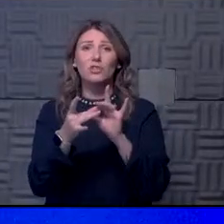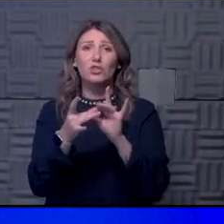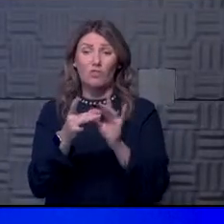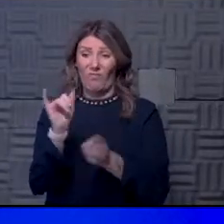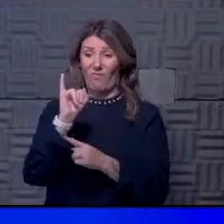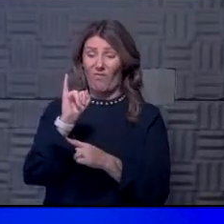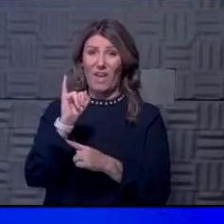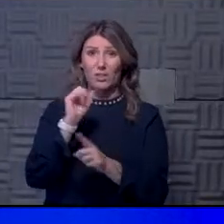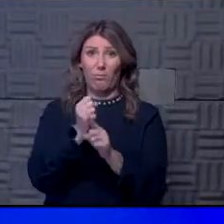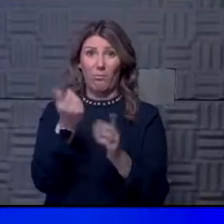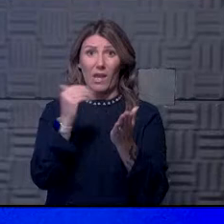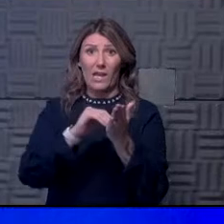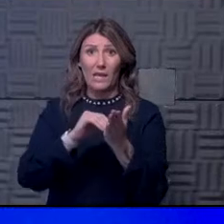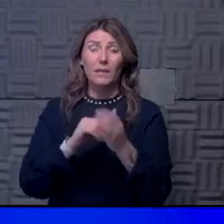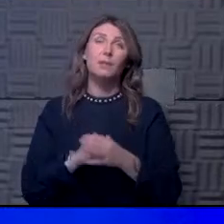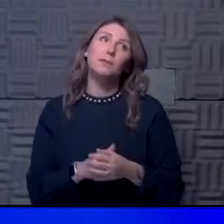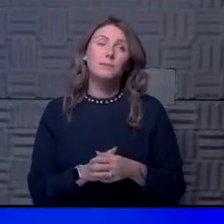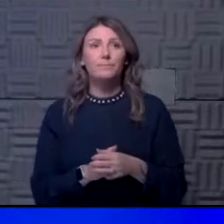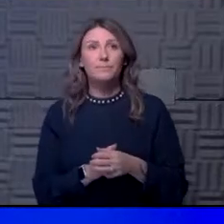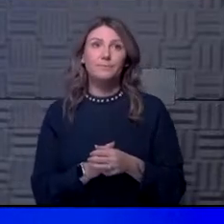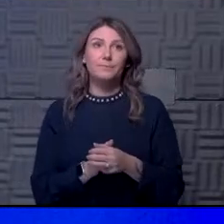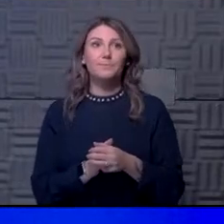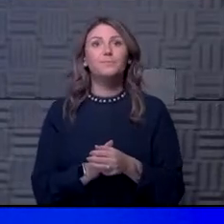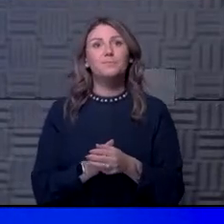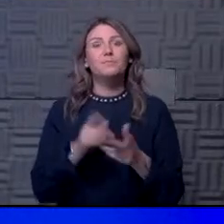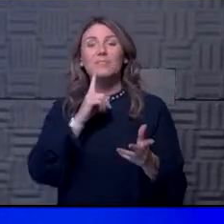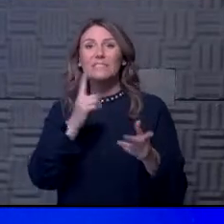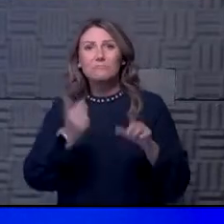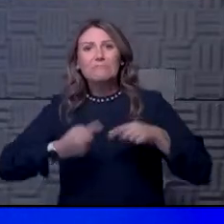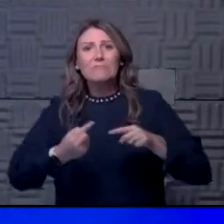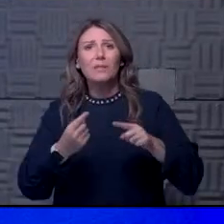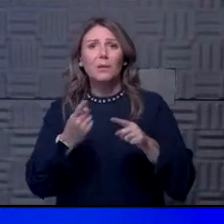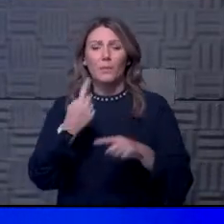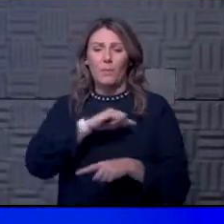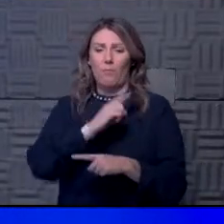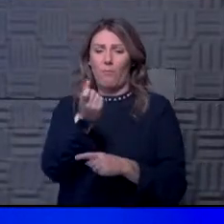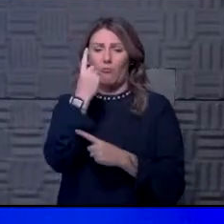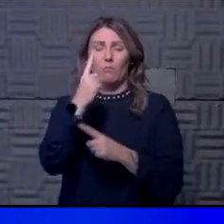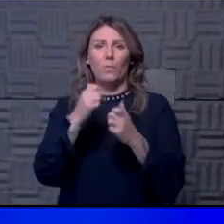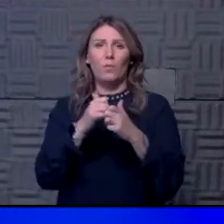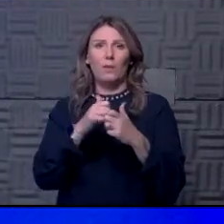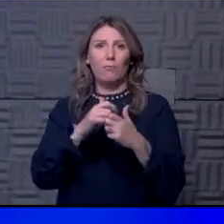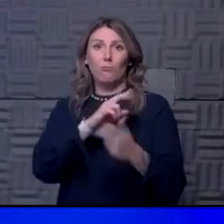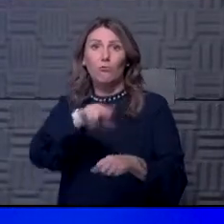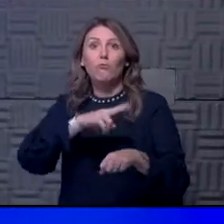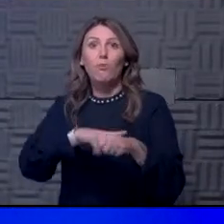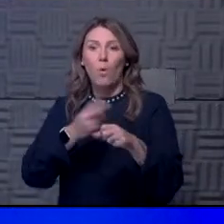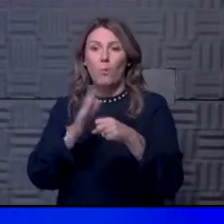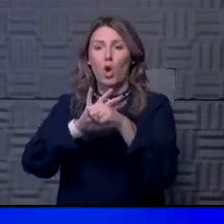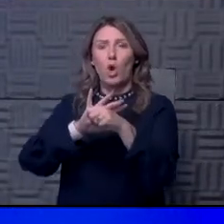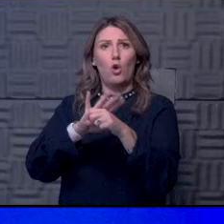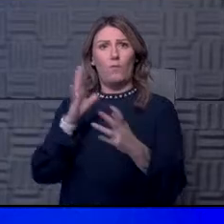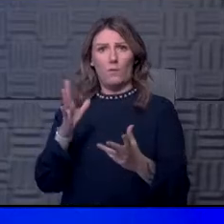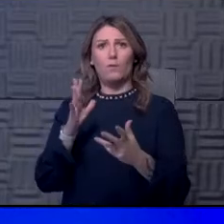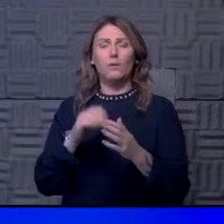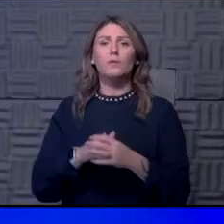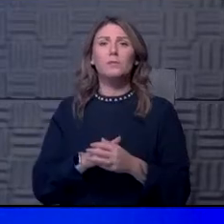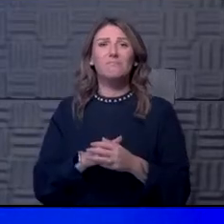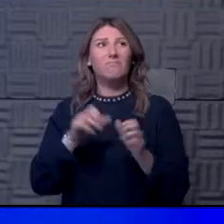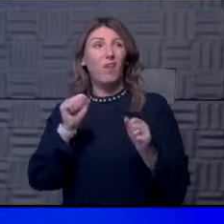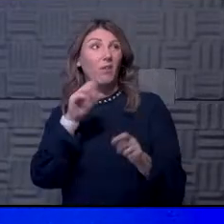and it is kind of harrowing for sure. We understand that with regular coronaviruses, you can probably be infected, you know,